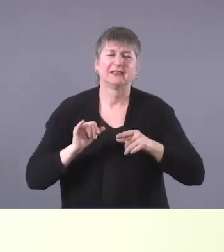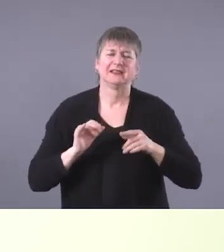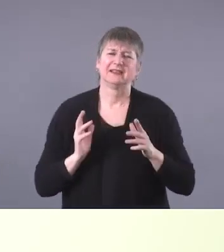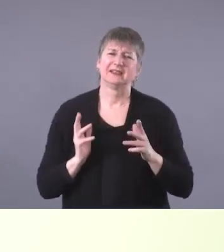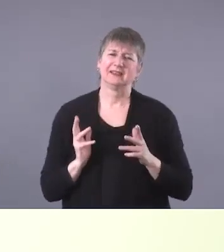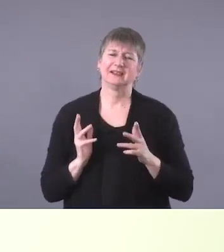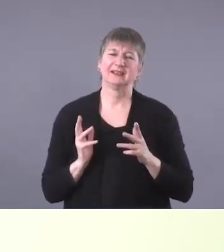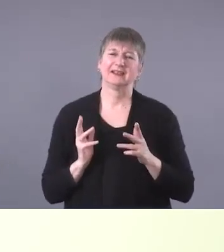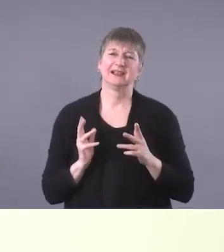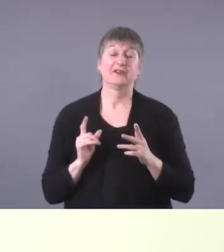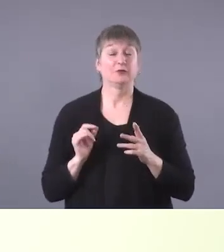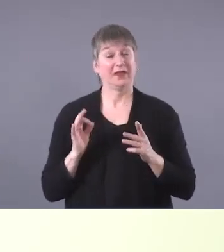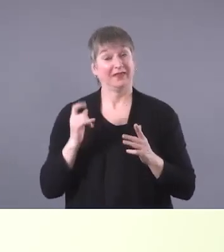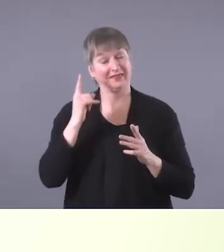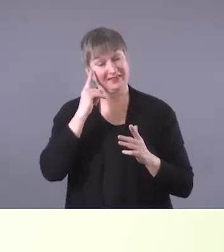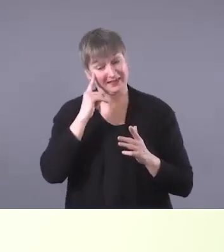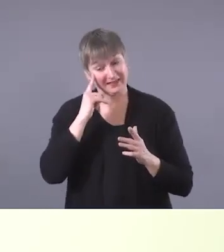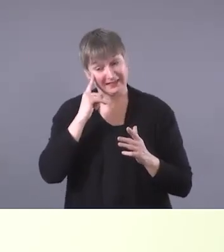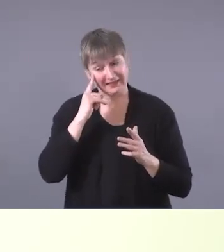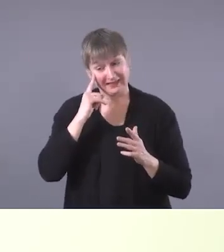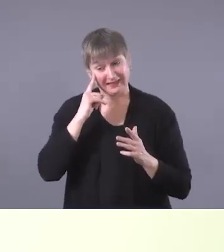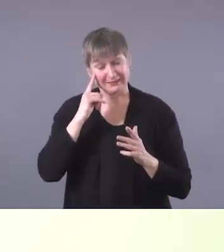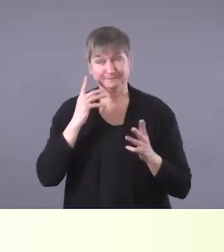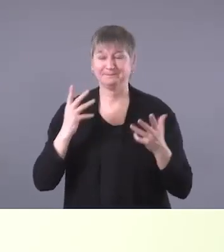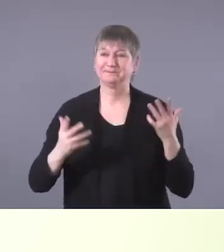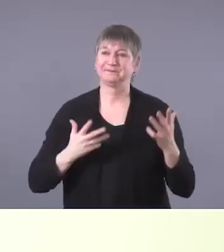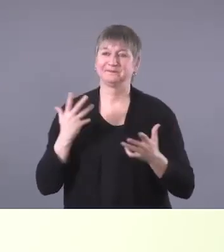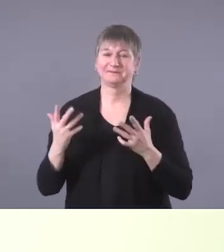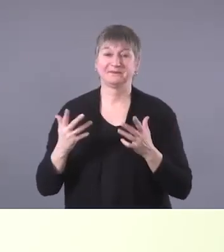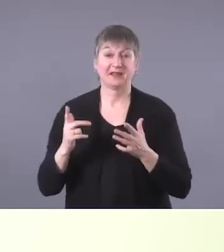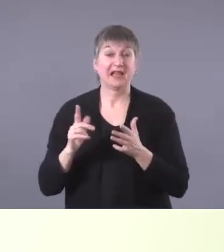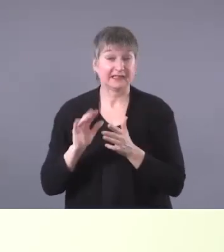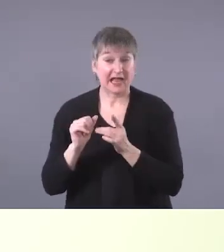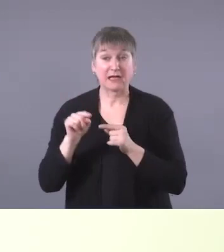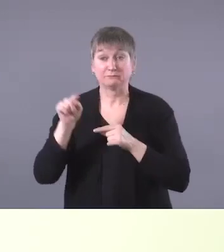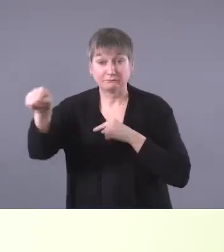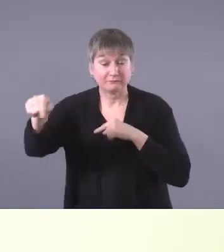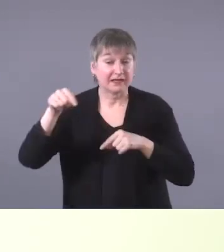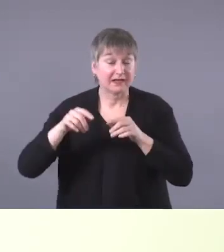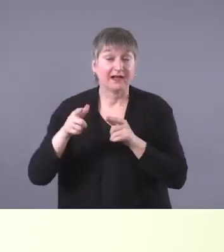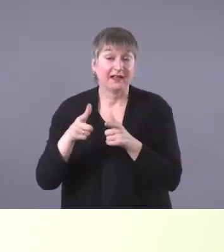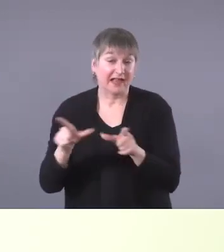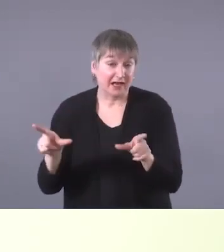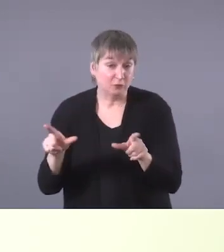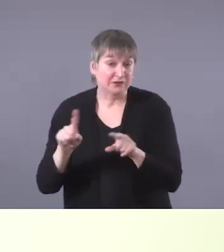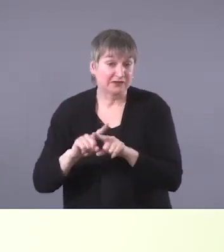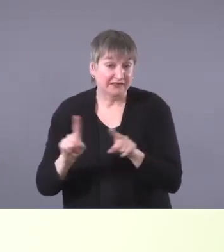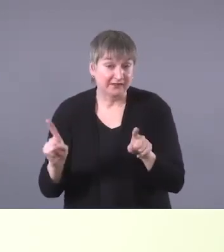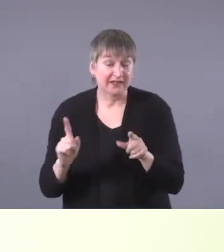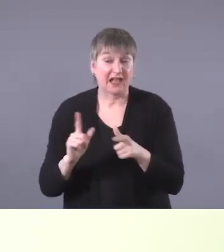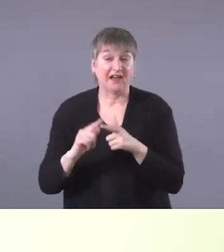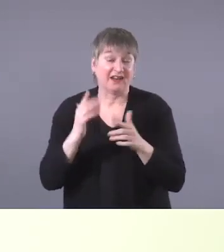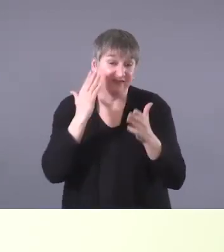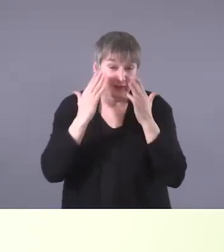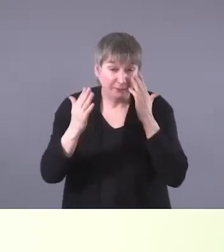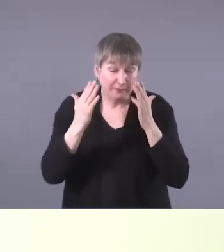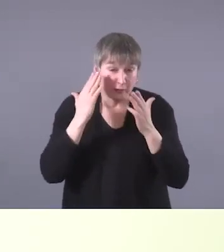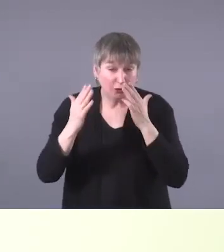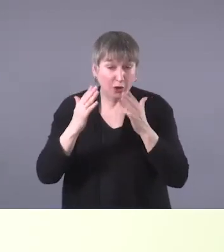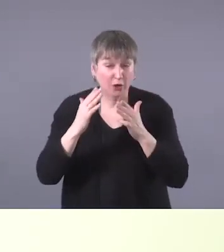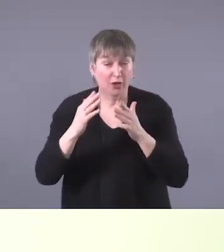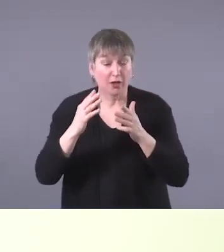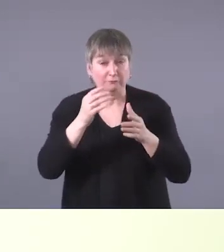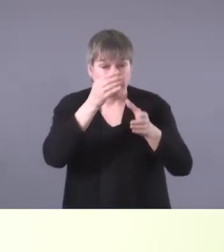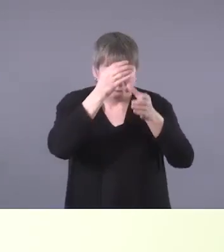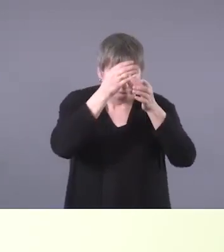when we consider the fact that there are, you know, that there can be language differences and familiarity differences in, in what we're talking about,